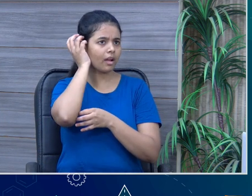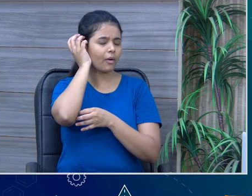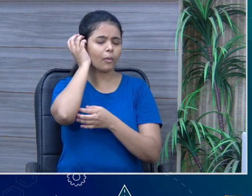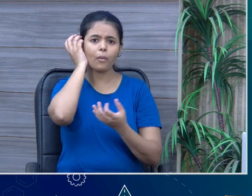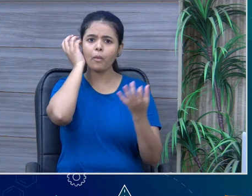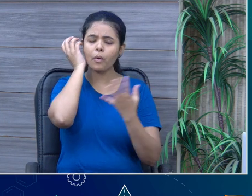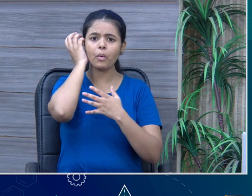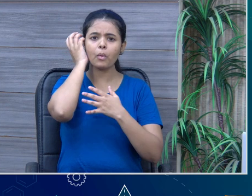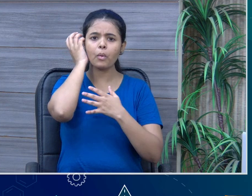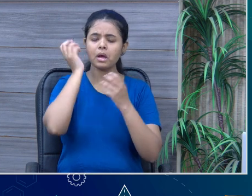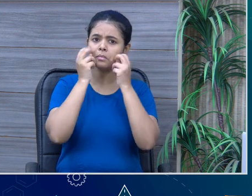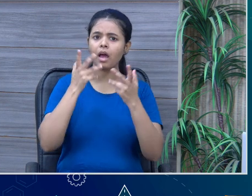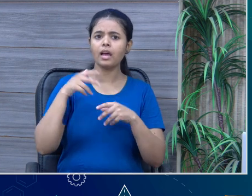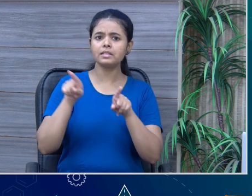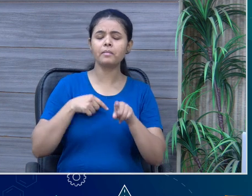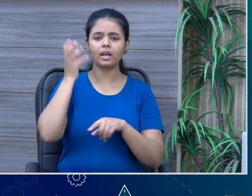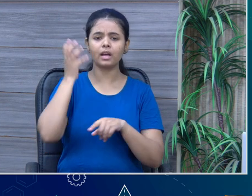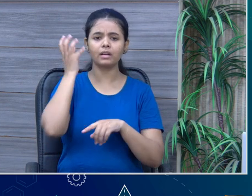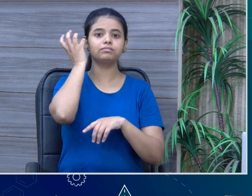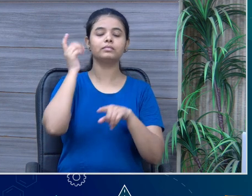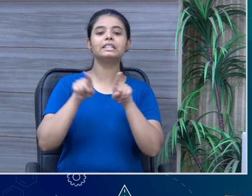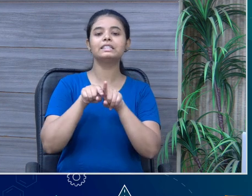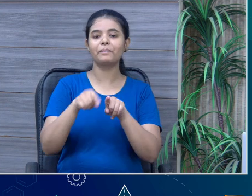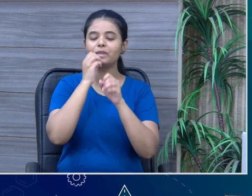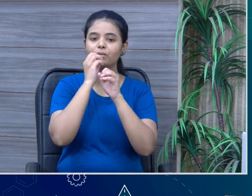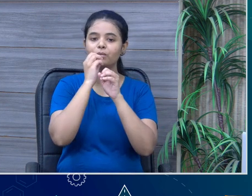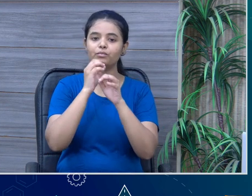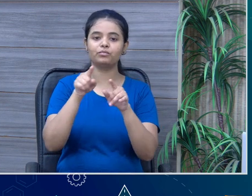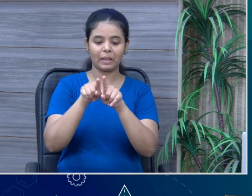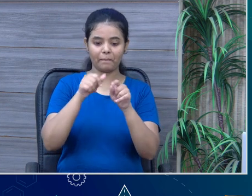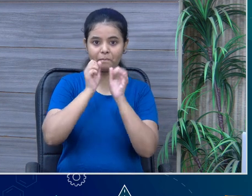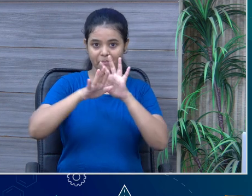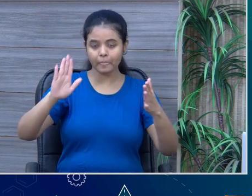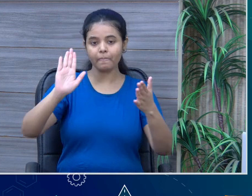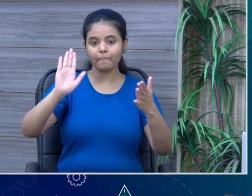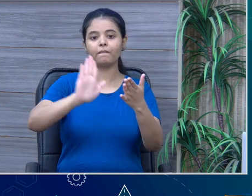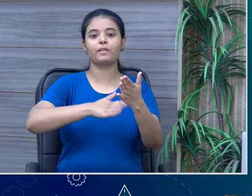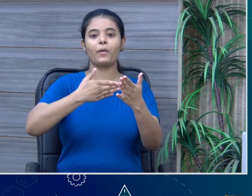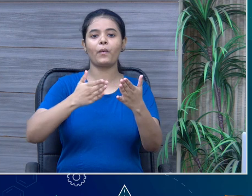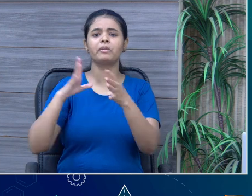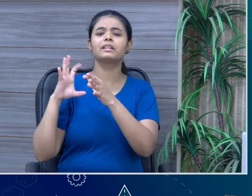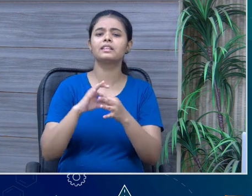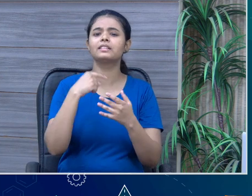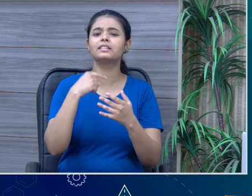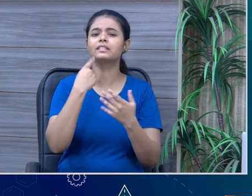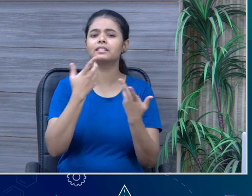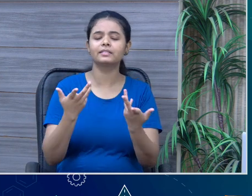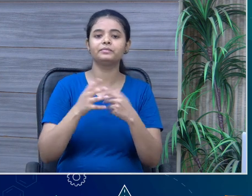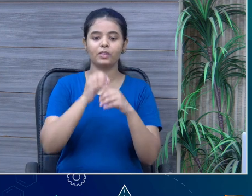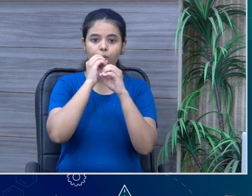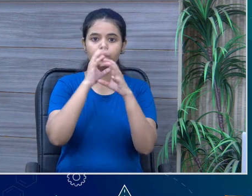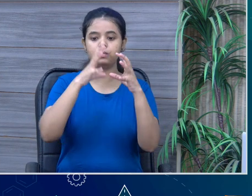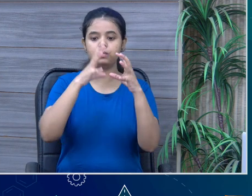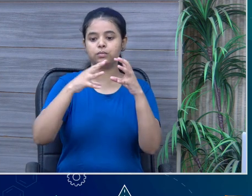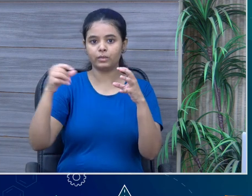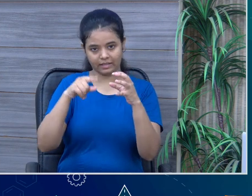So, the story is about the sea song. Like the shell that is singing a song inside it. Okay. Ma'am, would